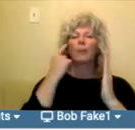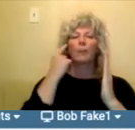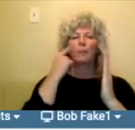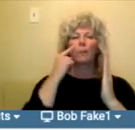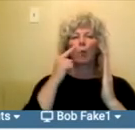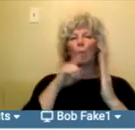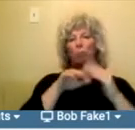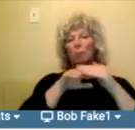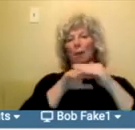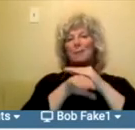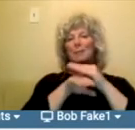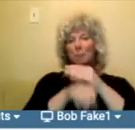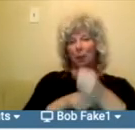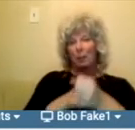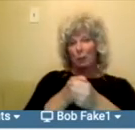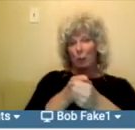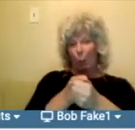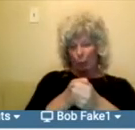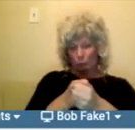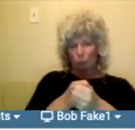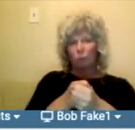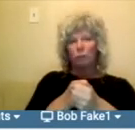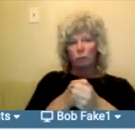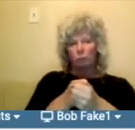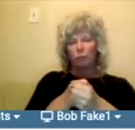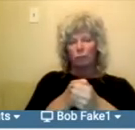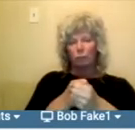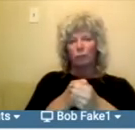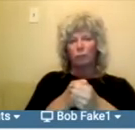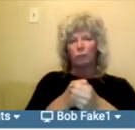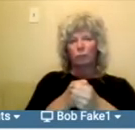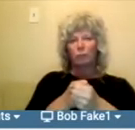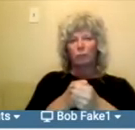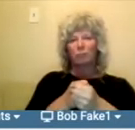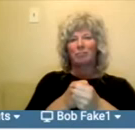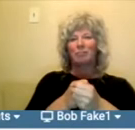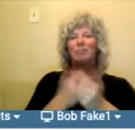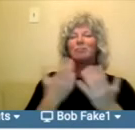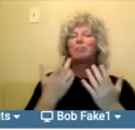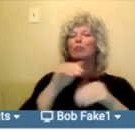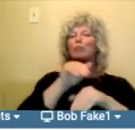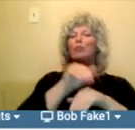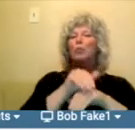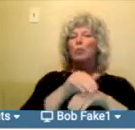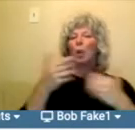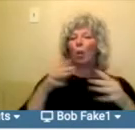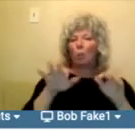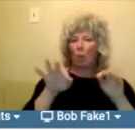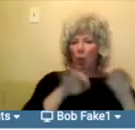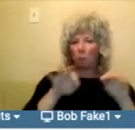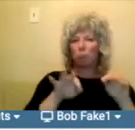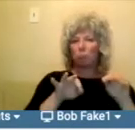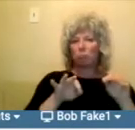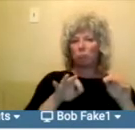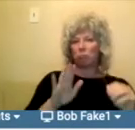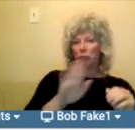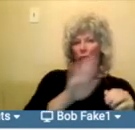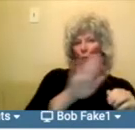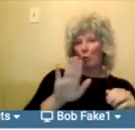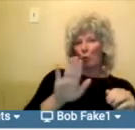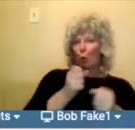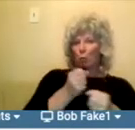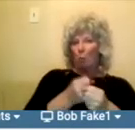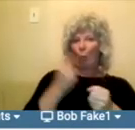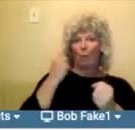support field. And so this is, aside from what I was talking about before for your own accessibility support for the